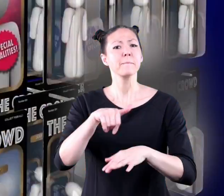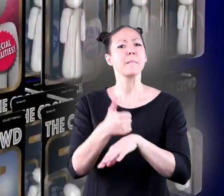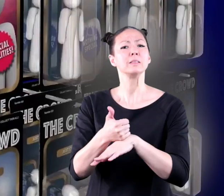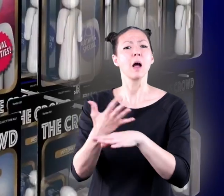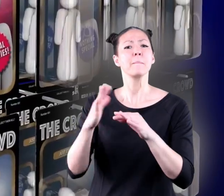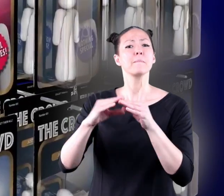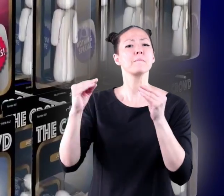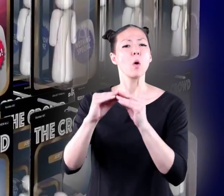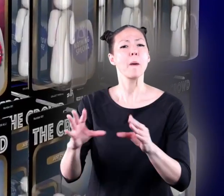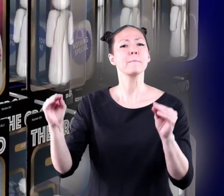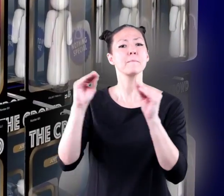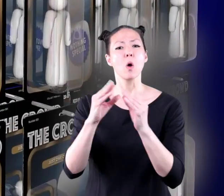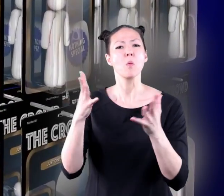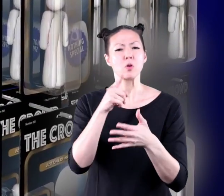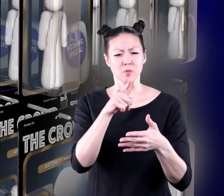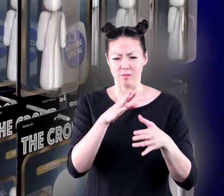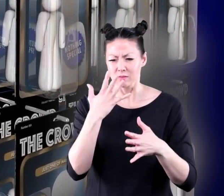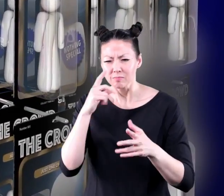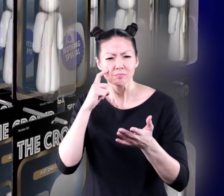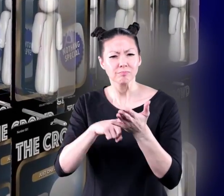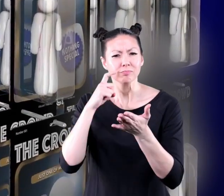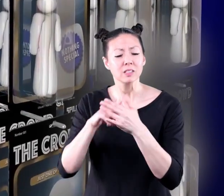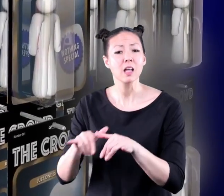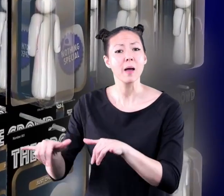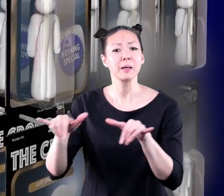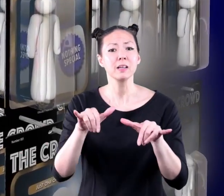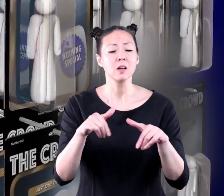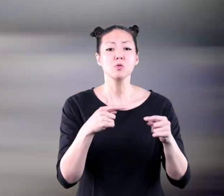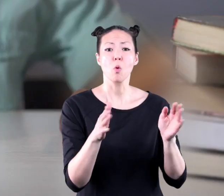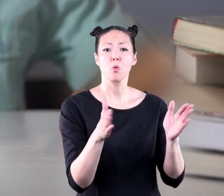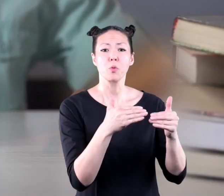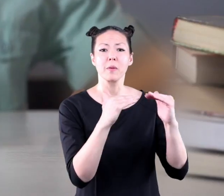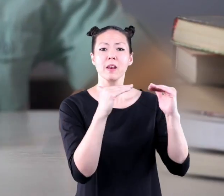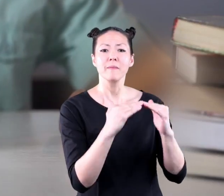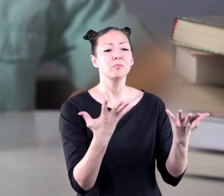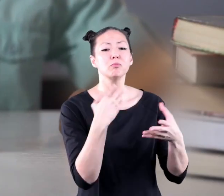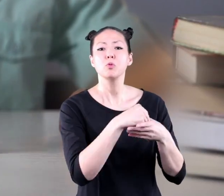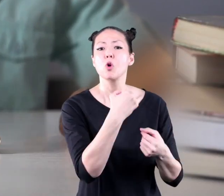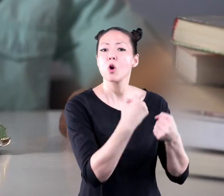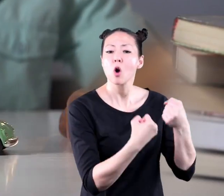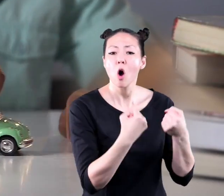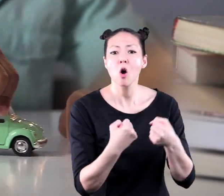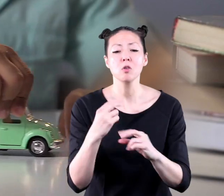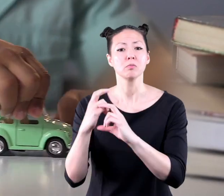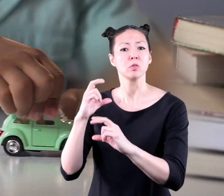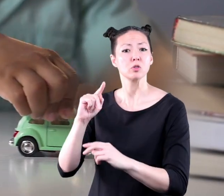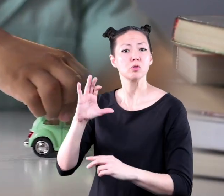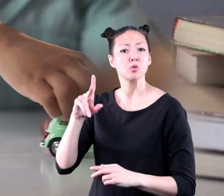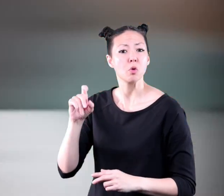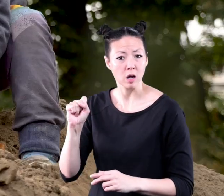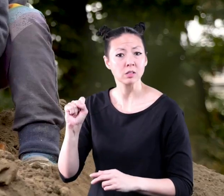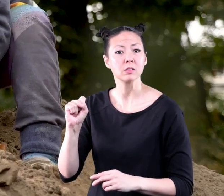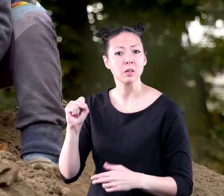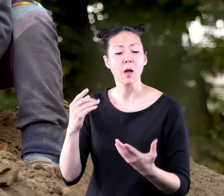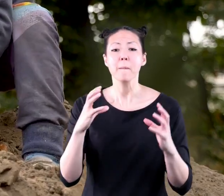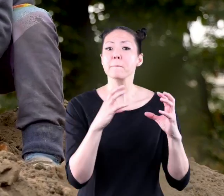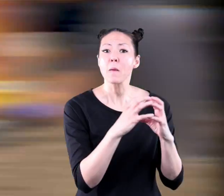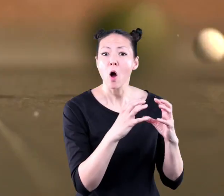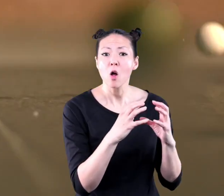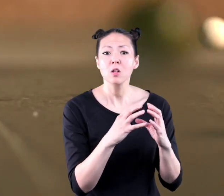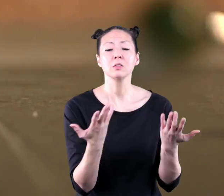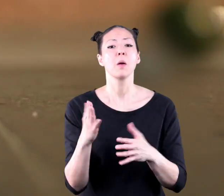based more and more on what they have in common the toy room level includes cars trucks